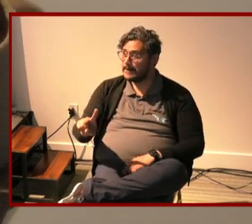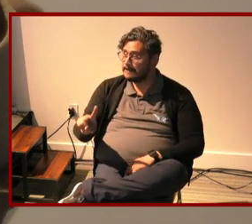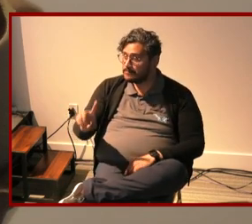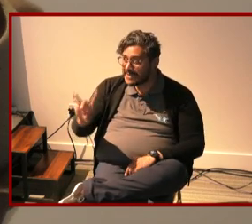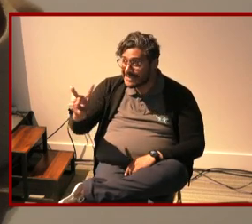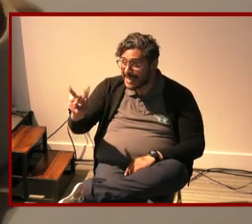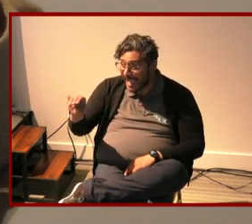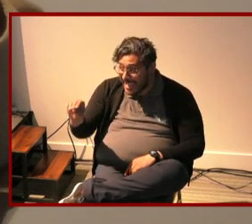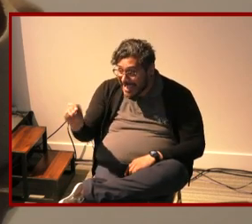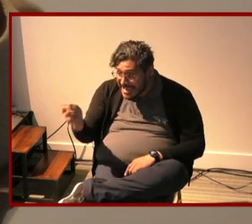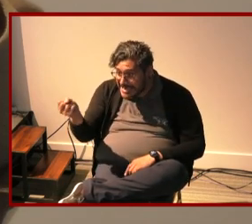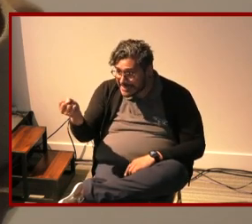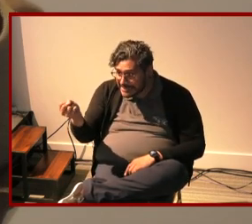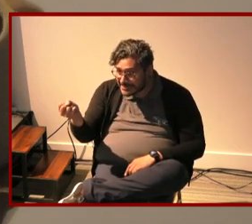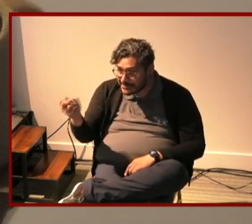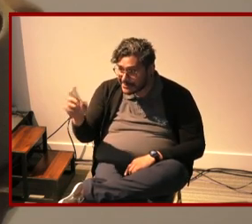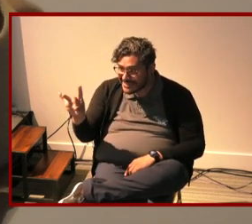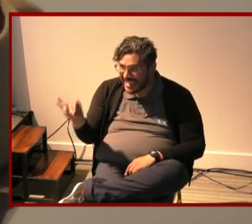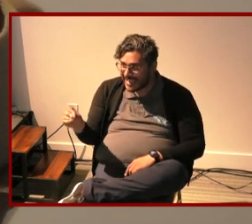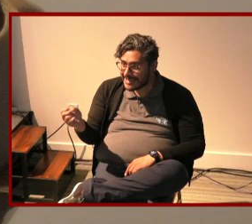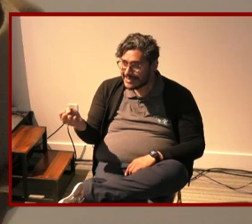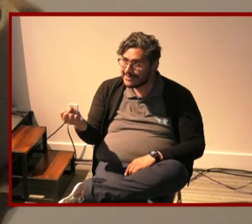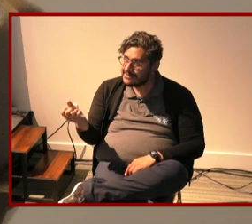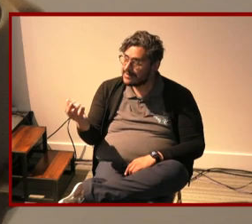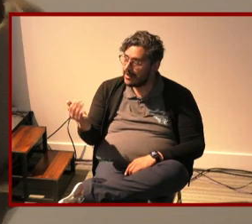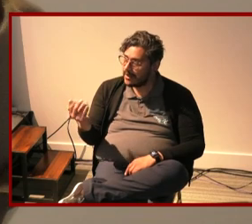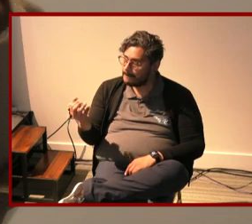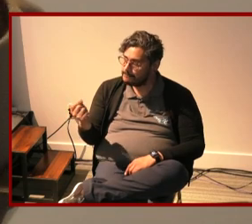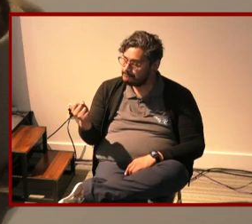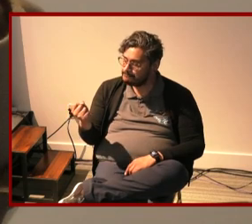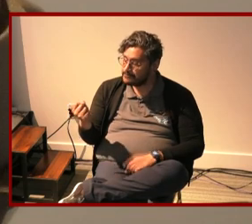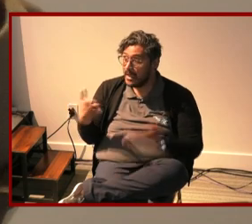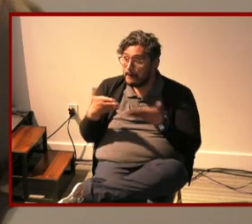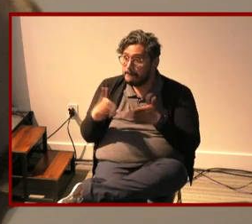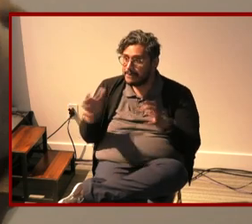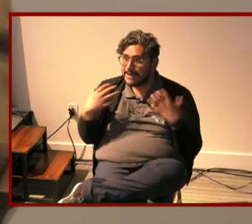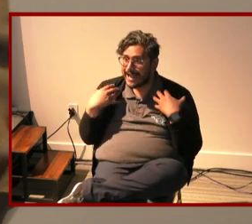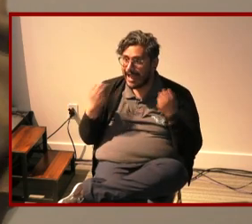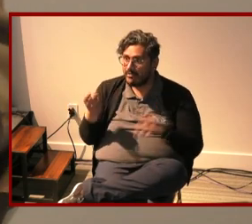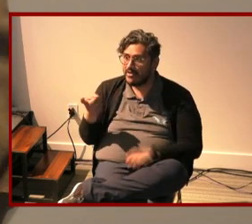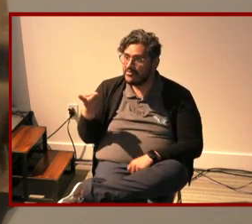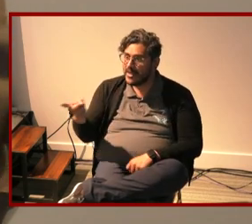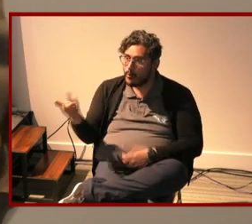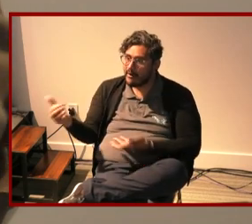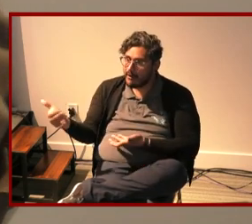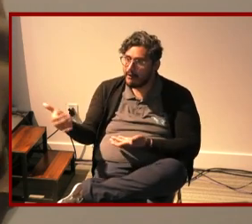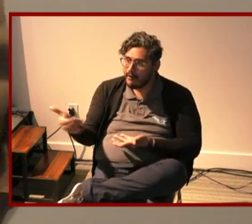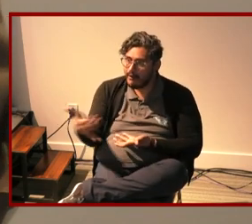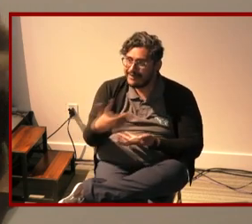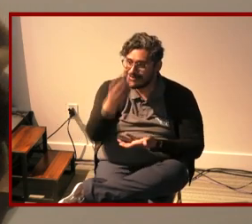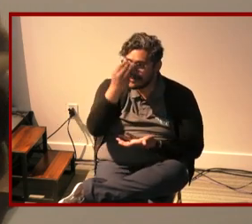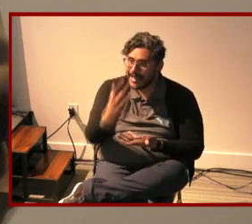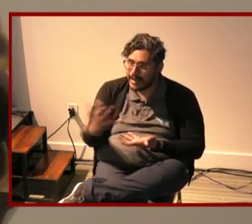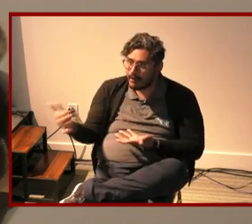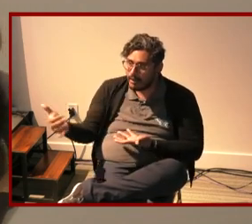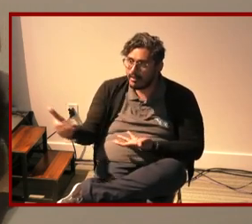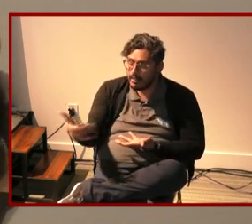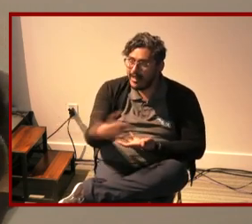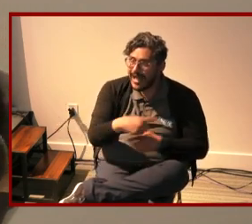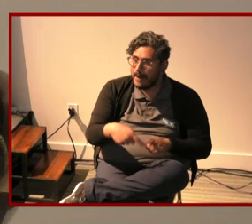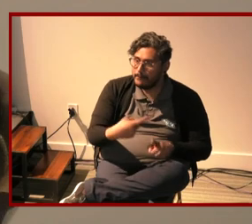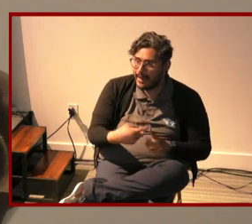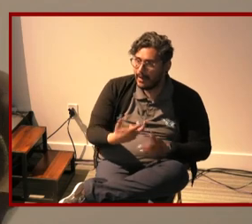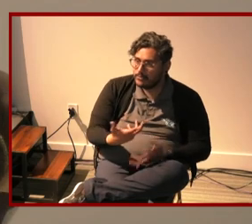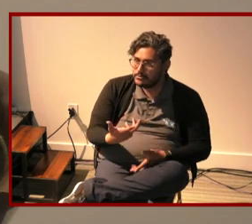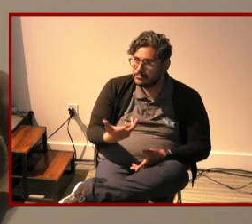80s that um the public health was collecting data about when children were